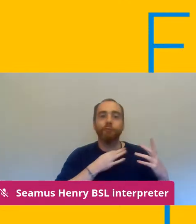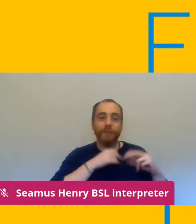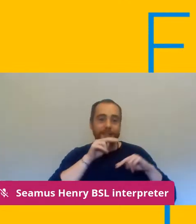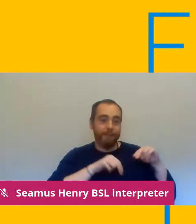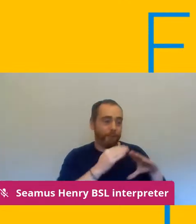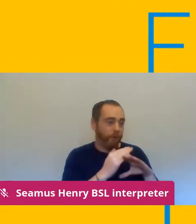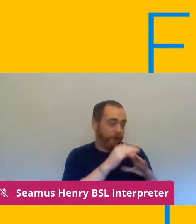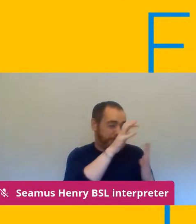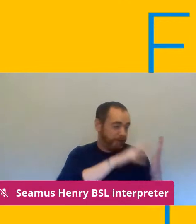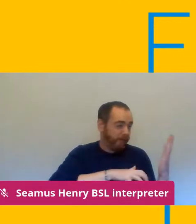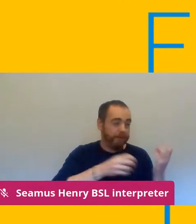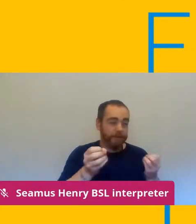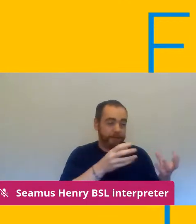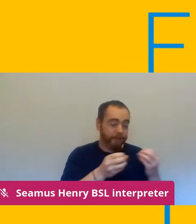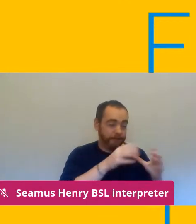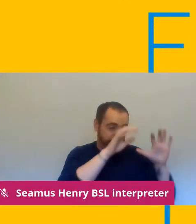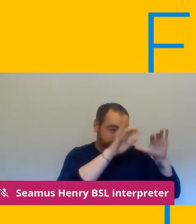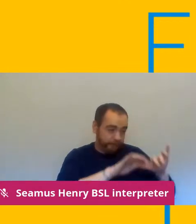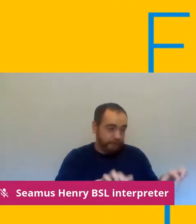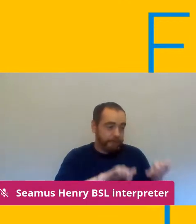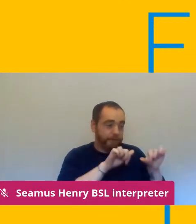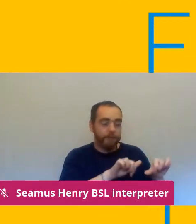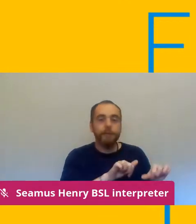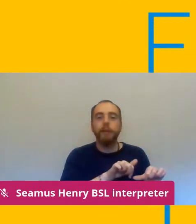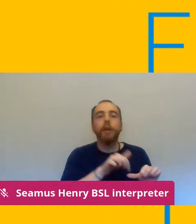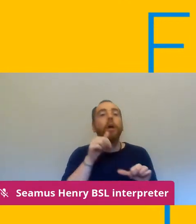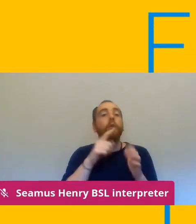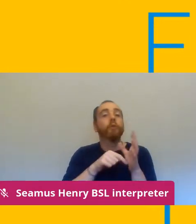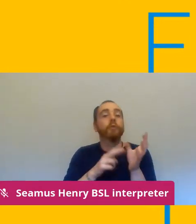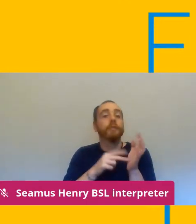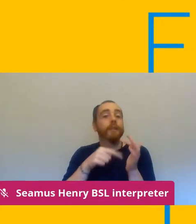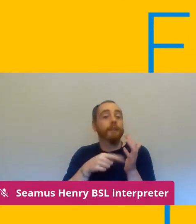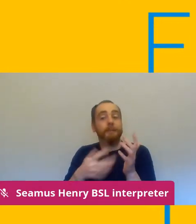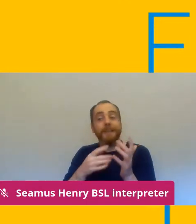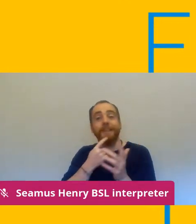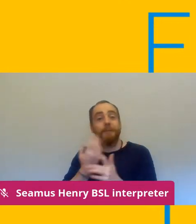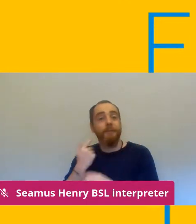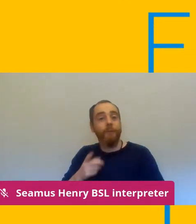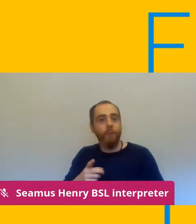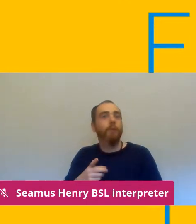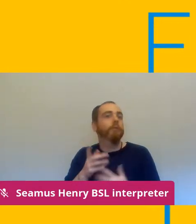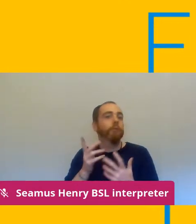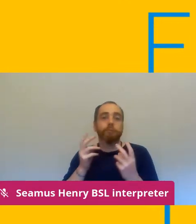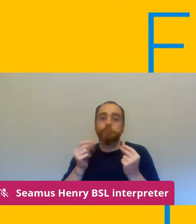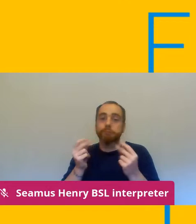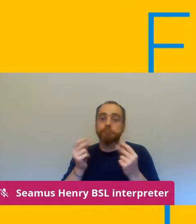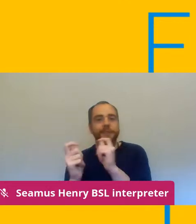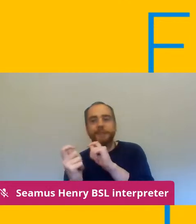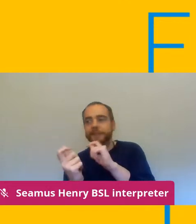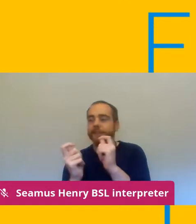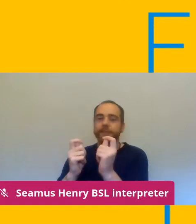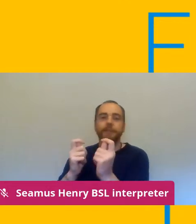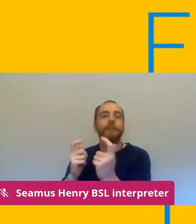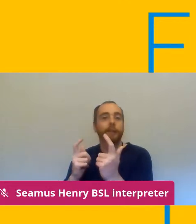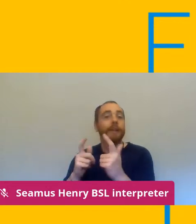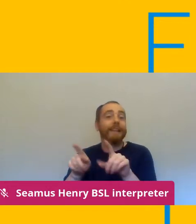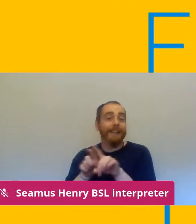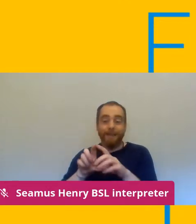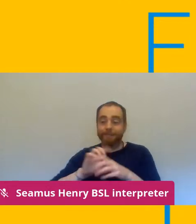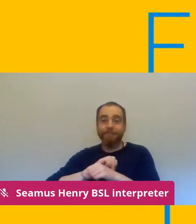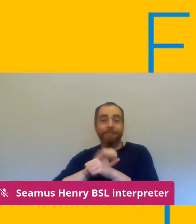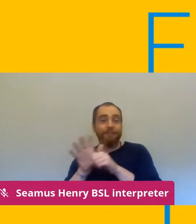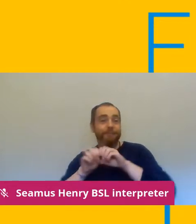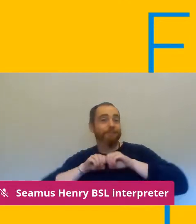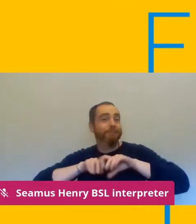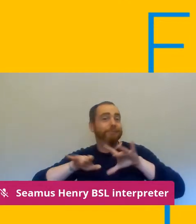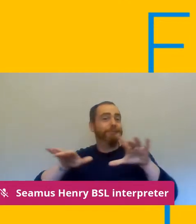important you know janet mentioned earlier just how rapidly um the instances of infection particularly in the age